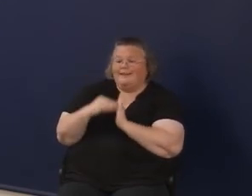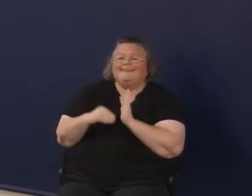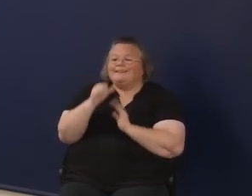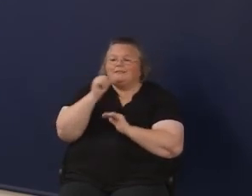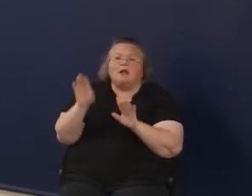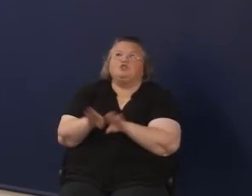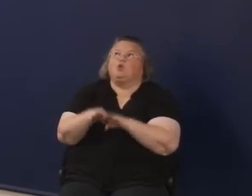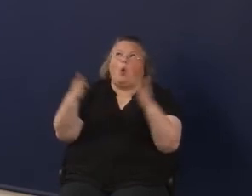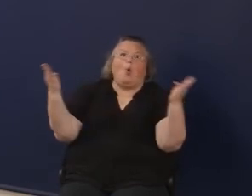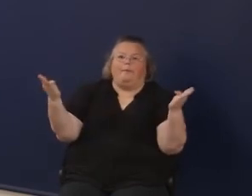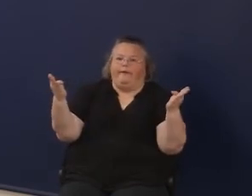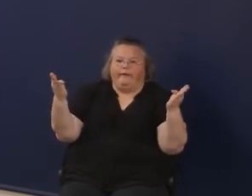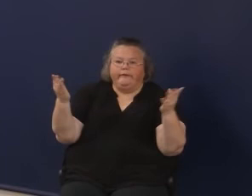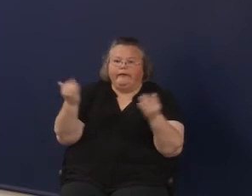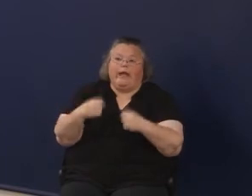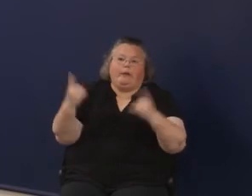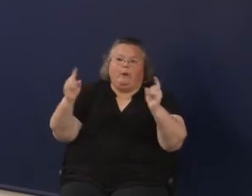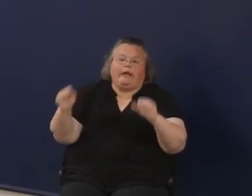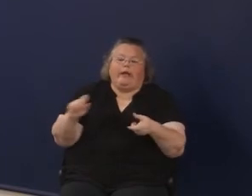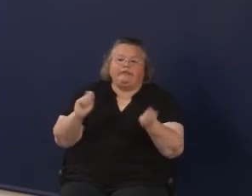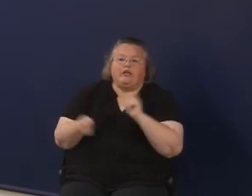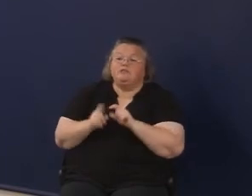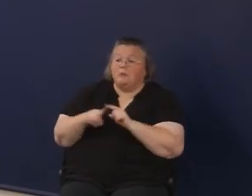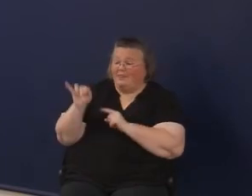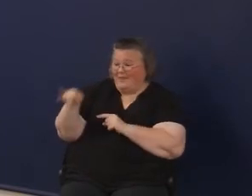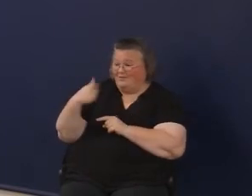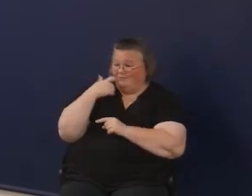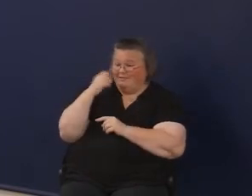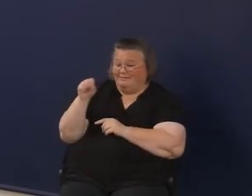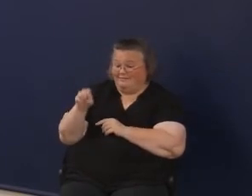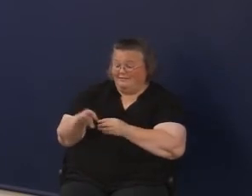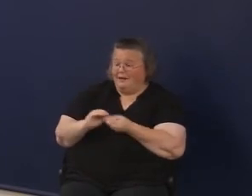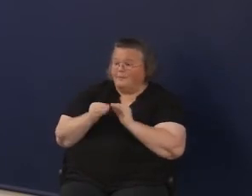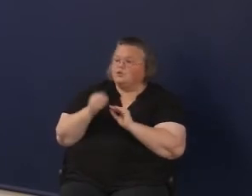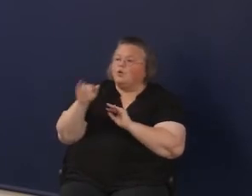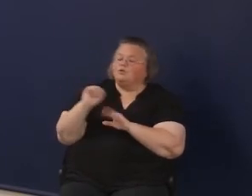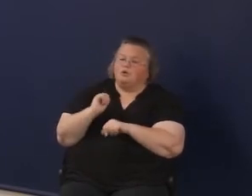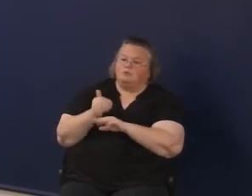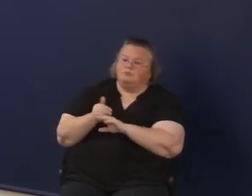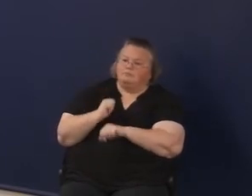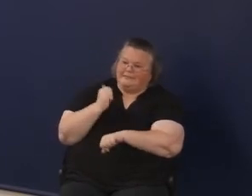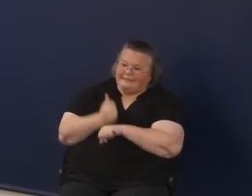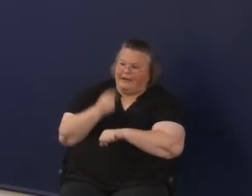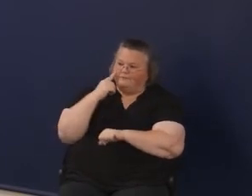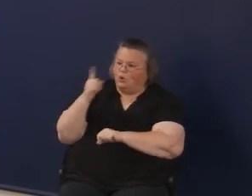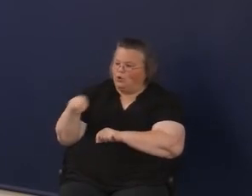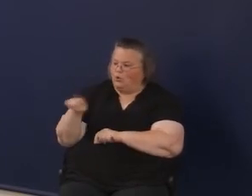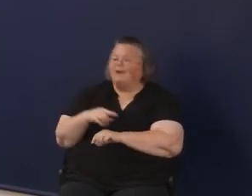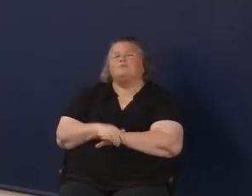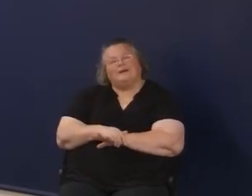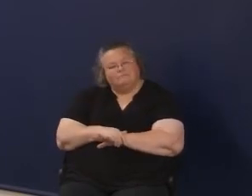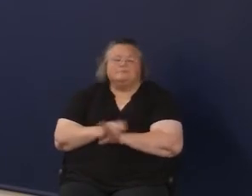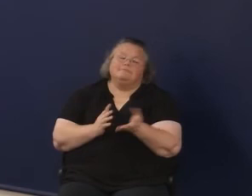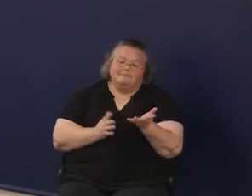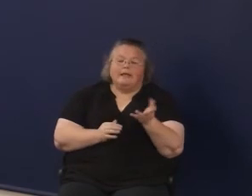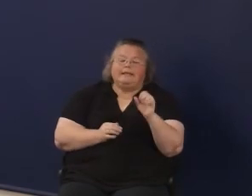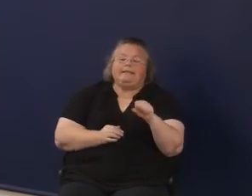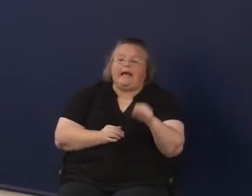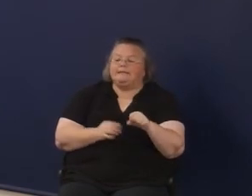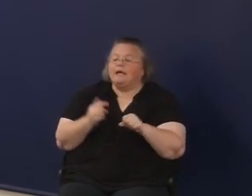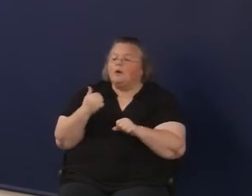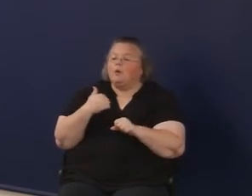I mean, it's not open to anybody. So those numbers that you're talking about are pre-set by you all or somebody. Well, yeah. We